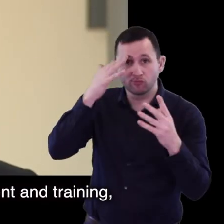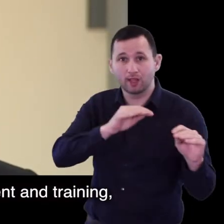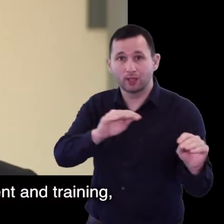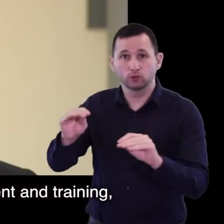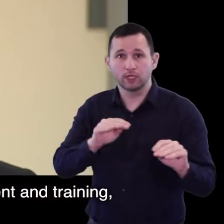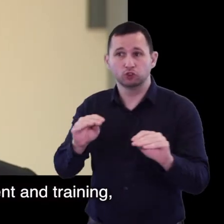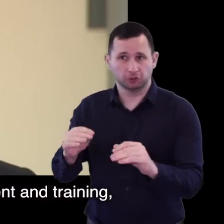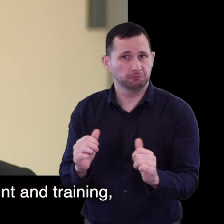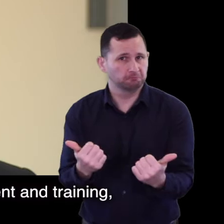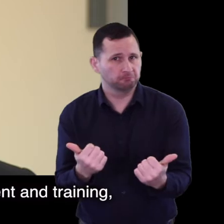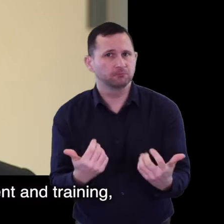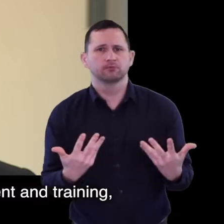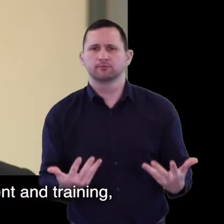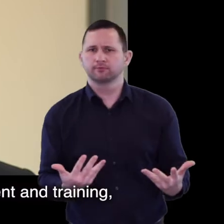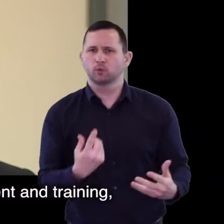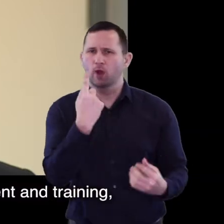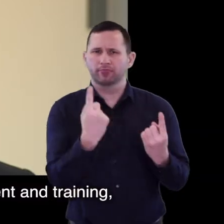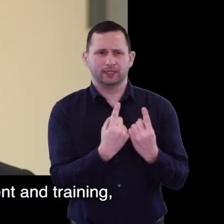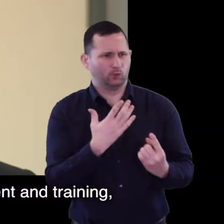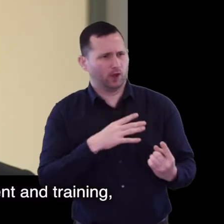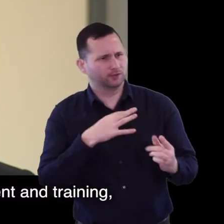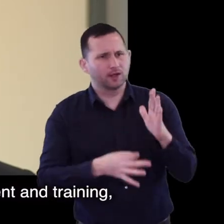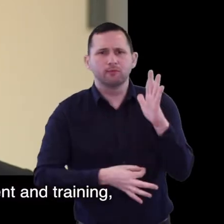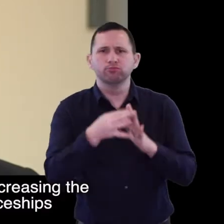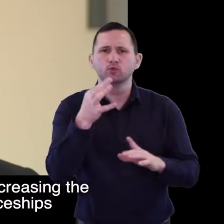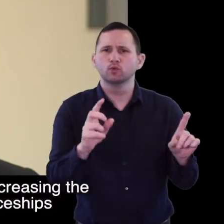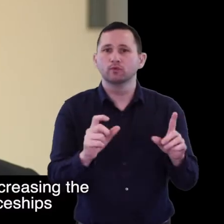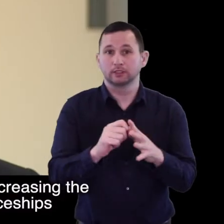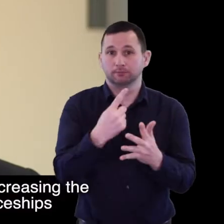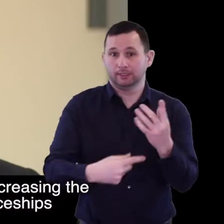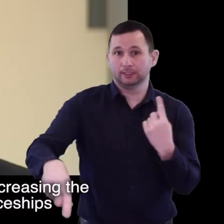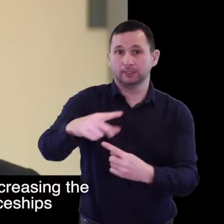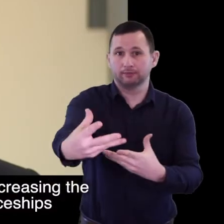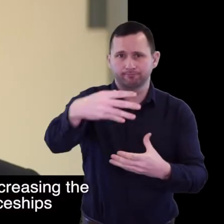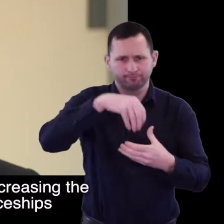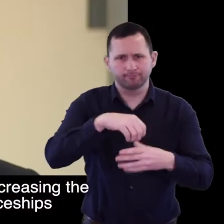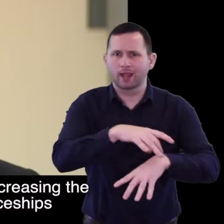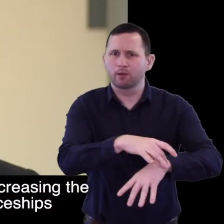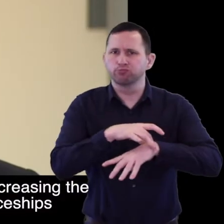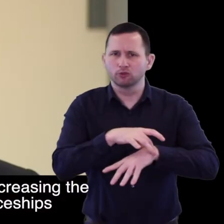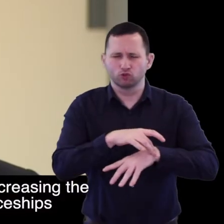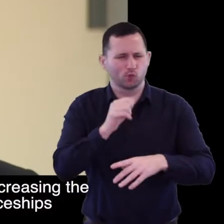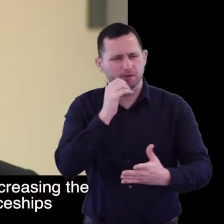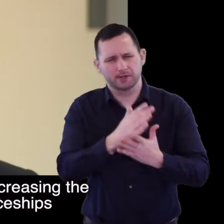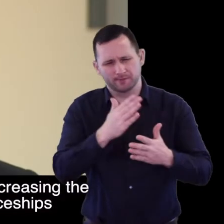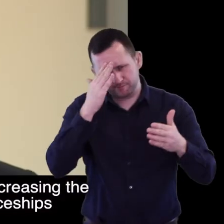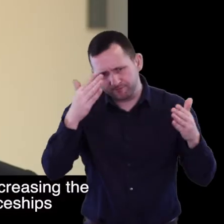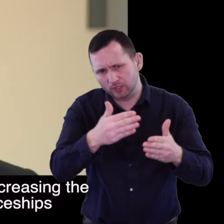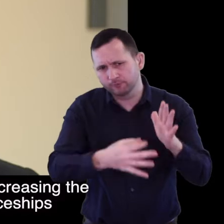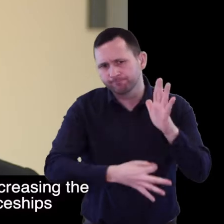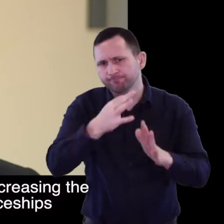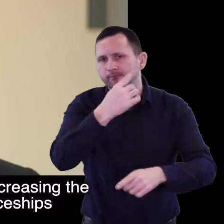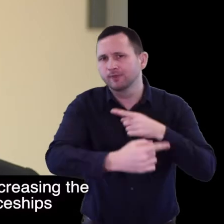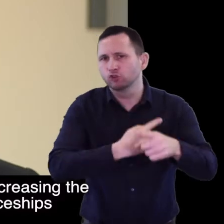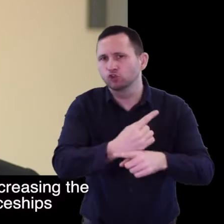and training and going into education, further education. One of the areas we've got to improve on is actually increasing the number